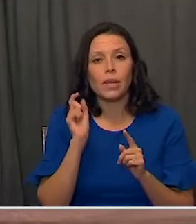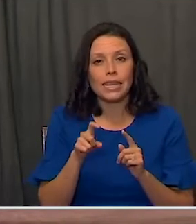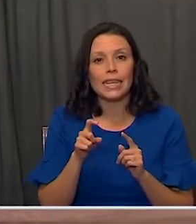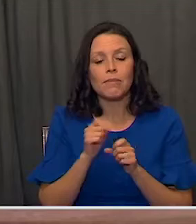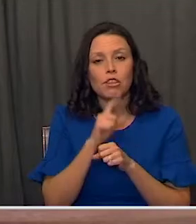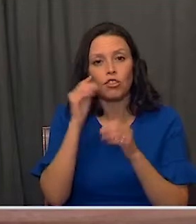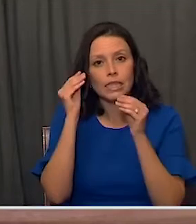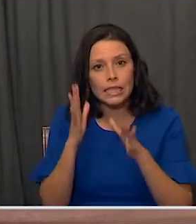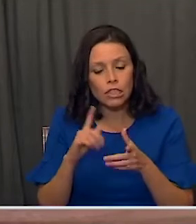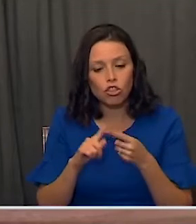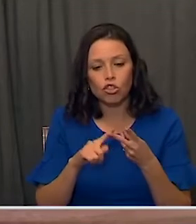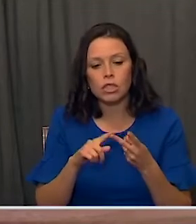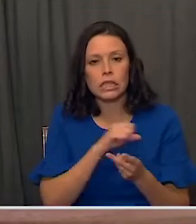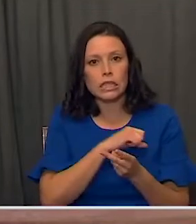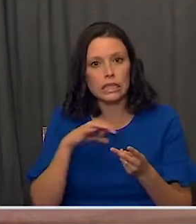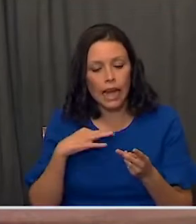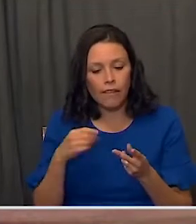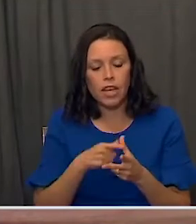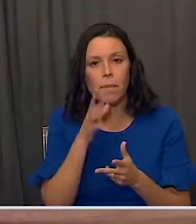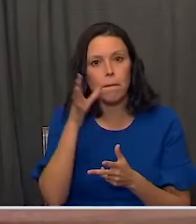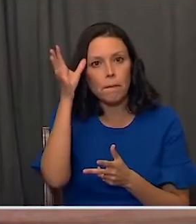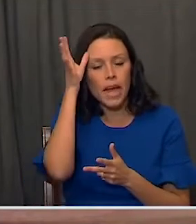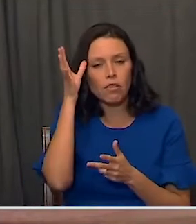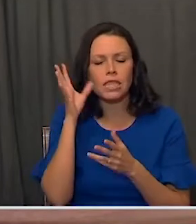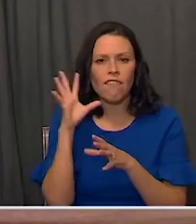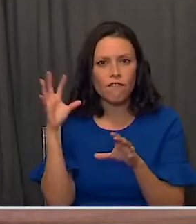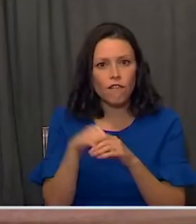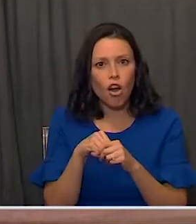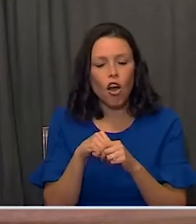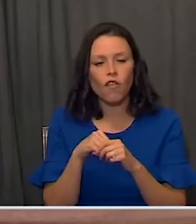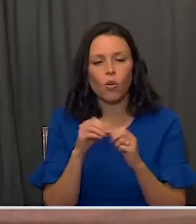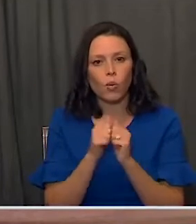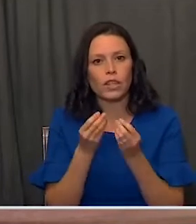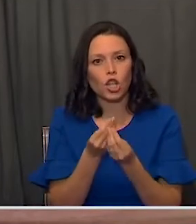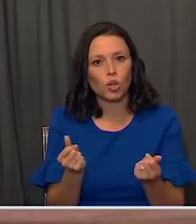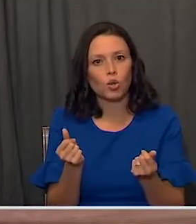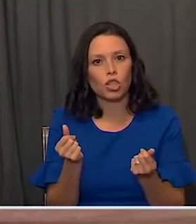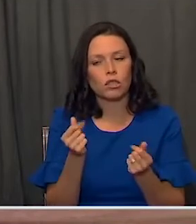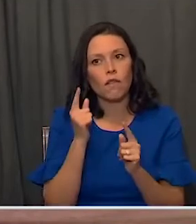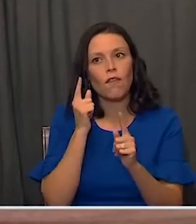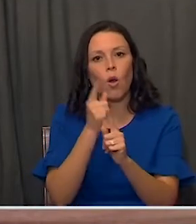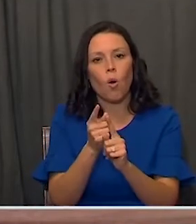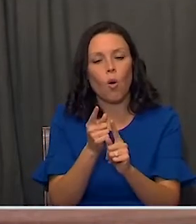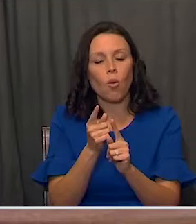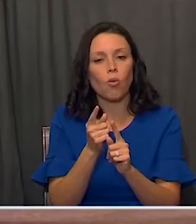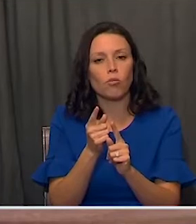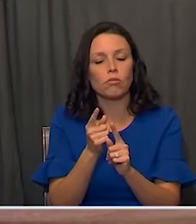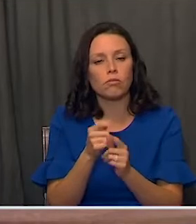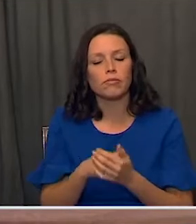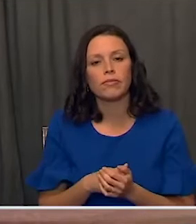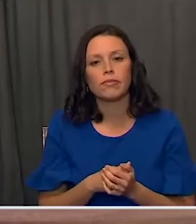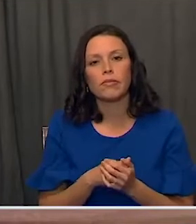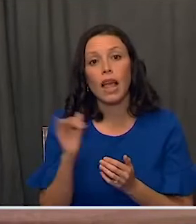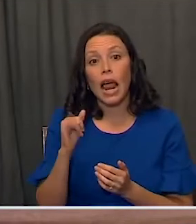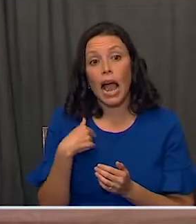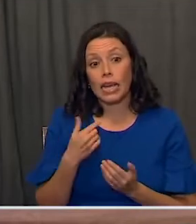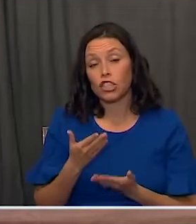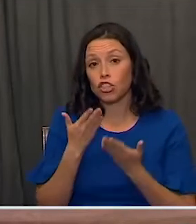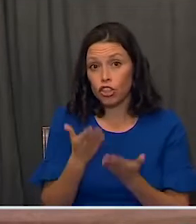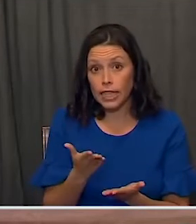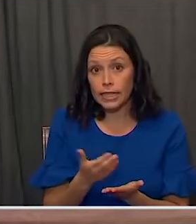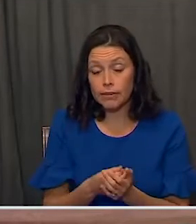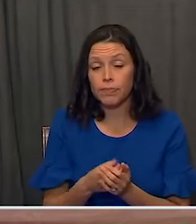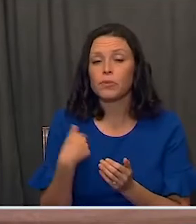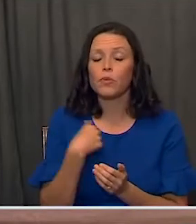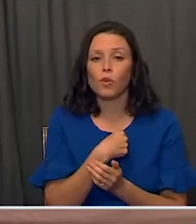that teachers, school staff, and parents are engaged in the solutions that we ultimately choose. Just as I'm suggesting